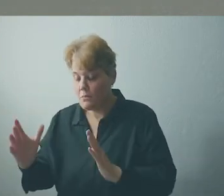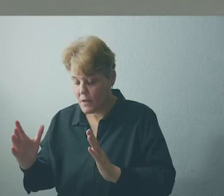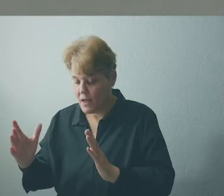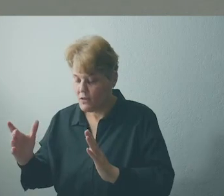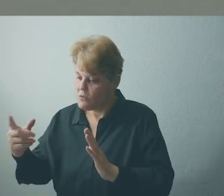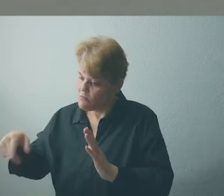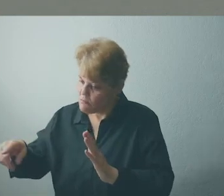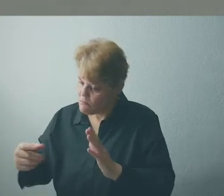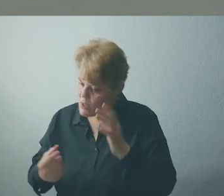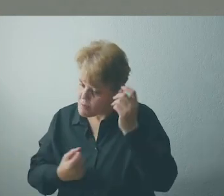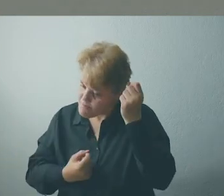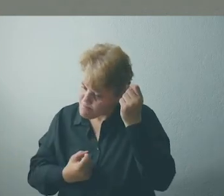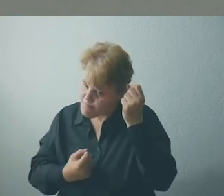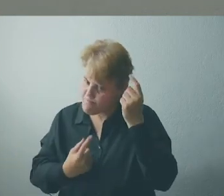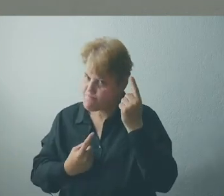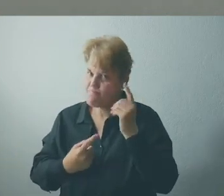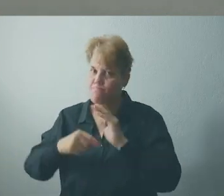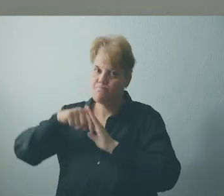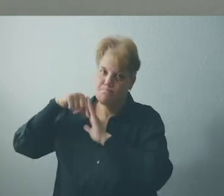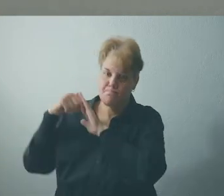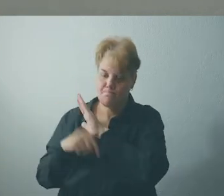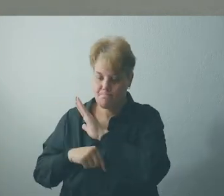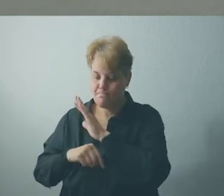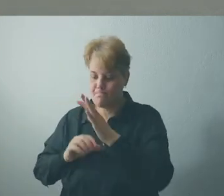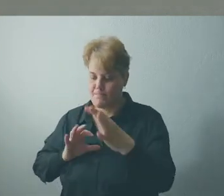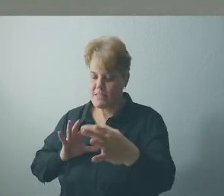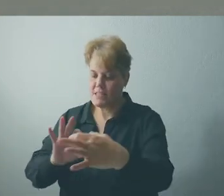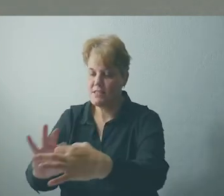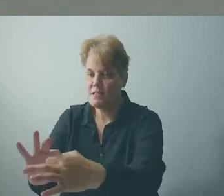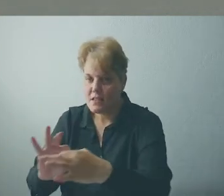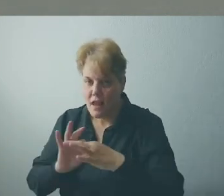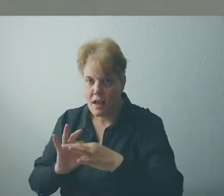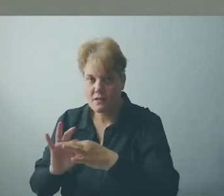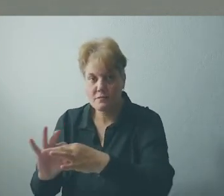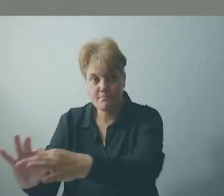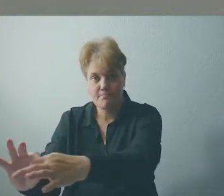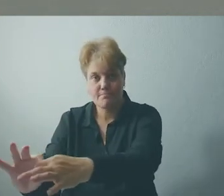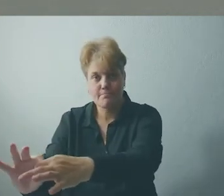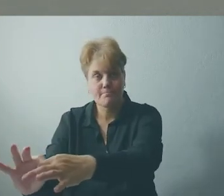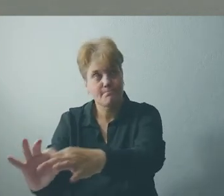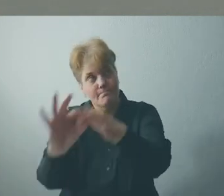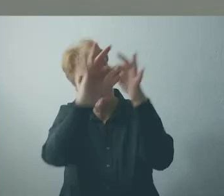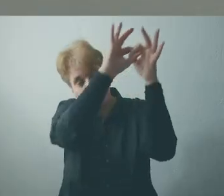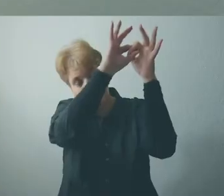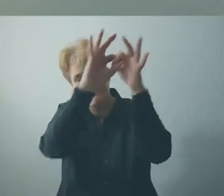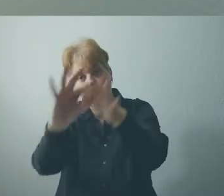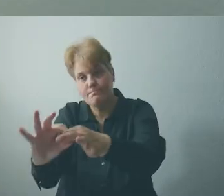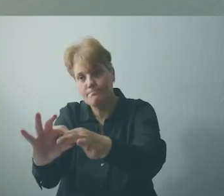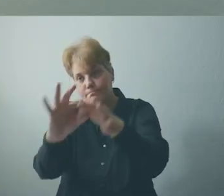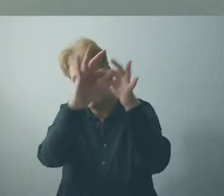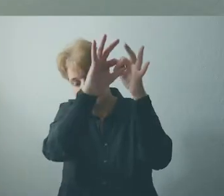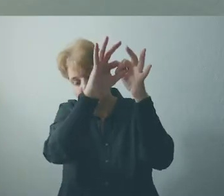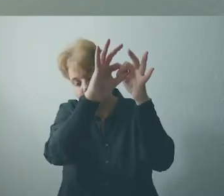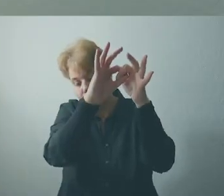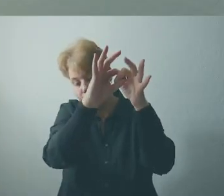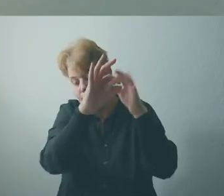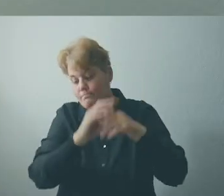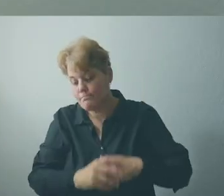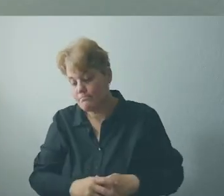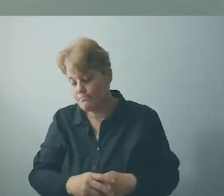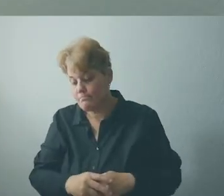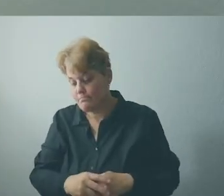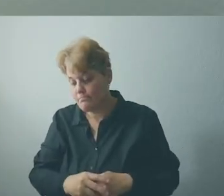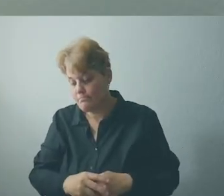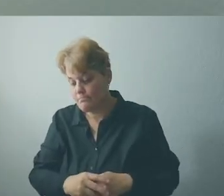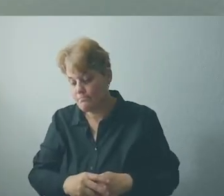signs of that person's debt is that they're willing to listen and be honest with me and